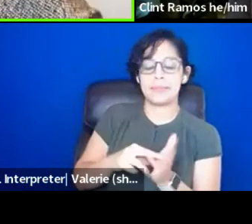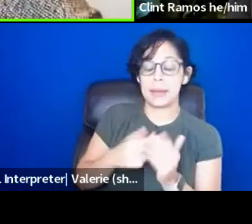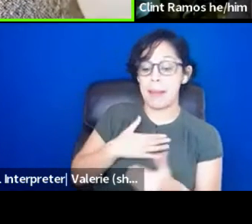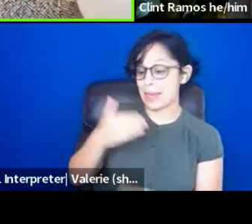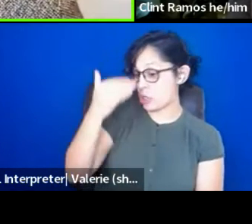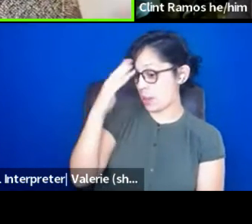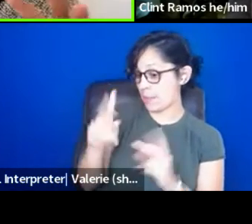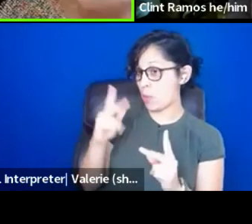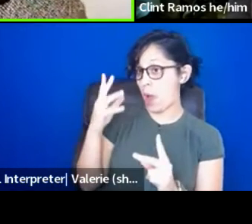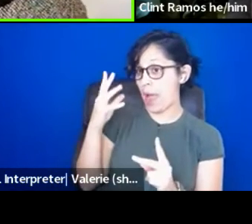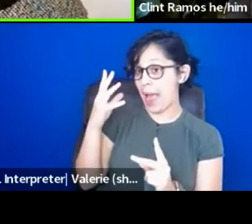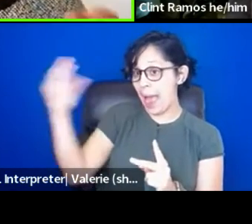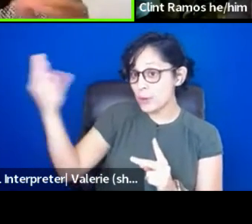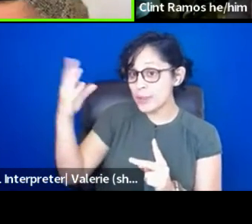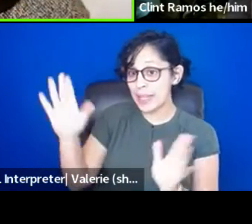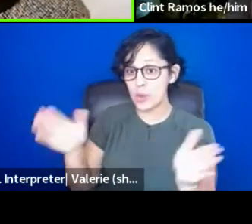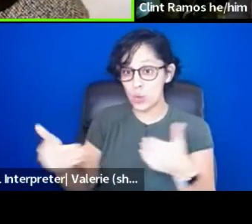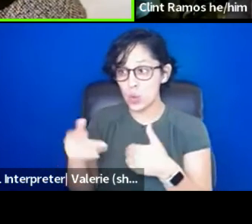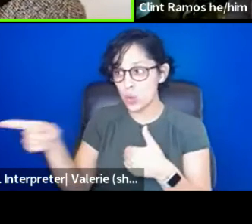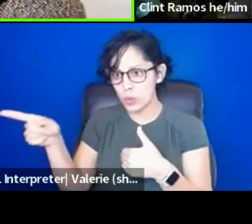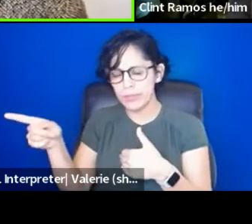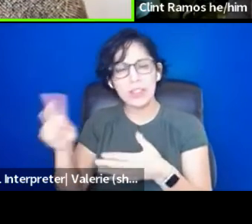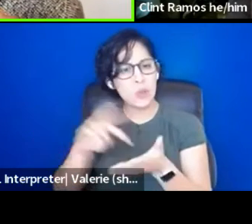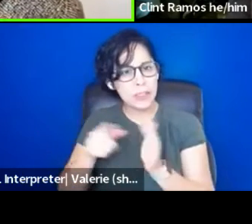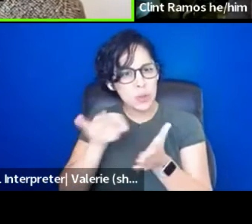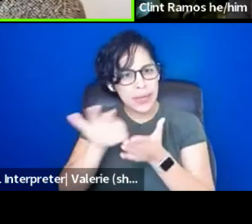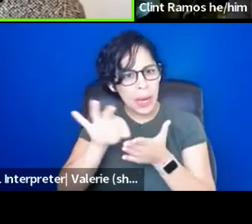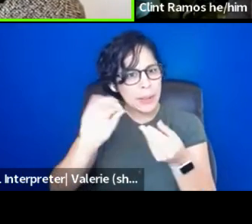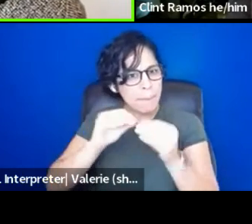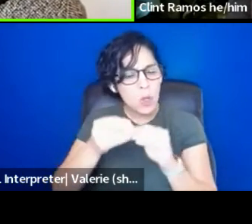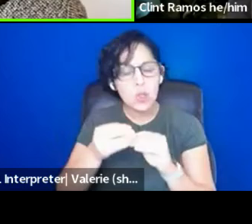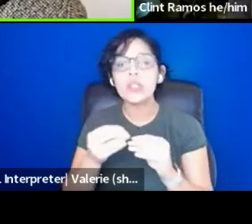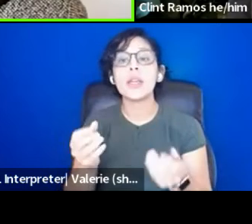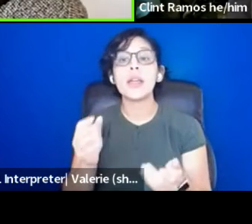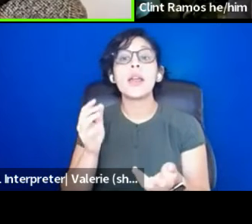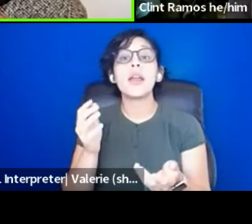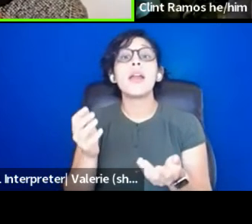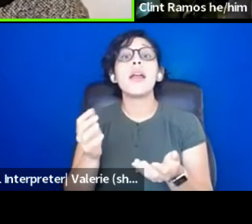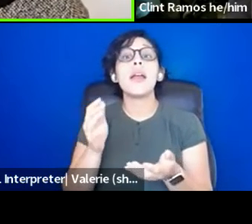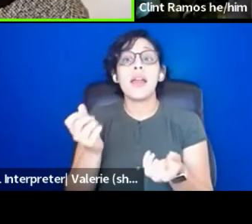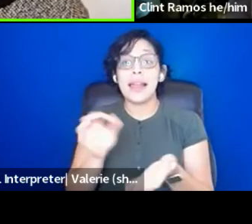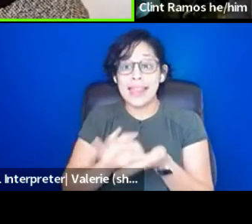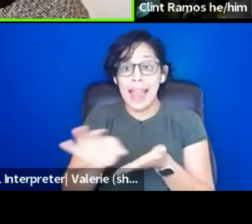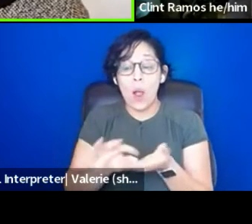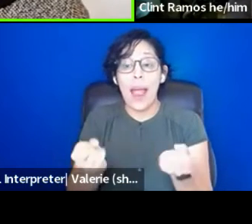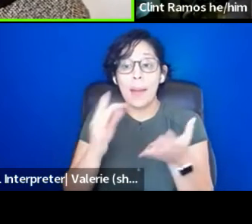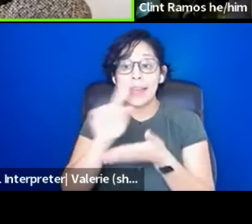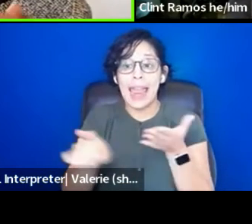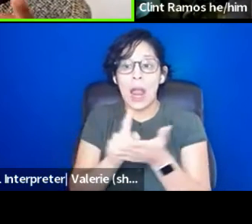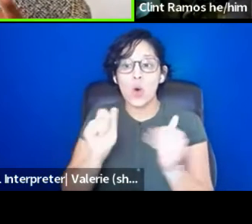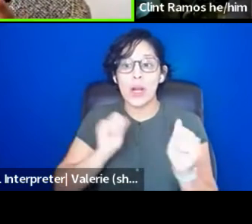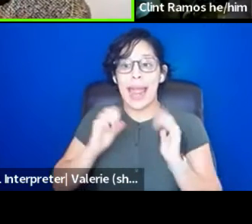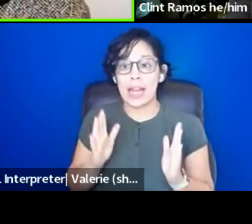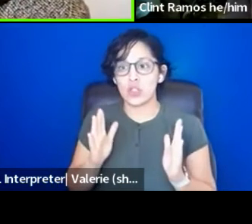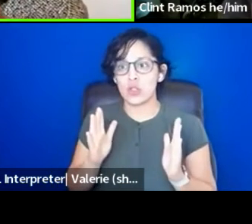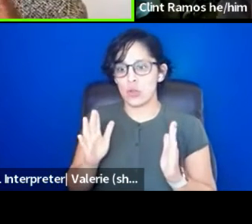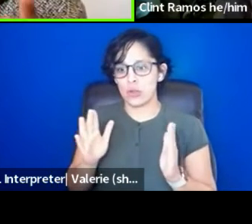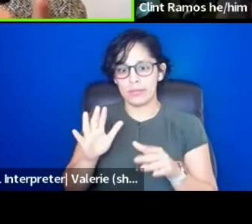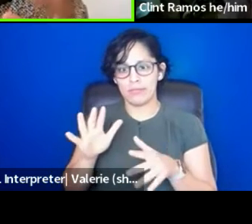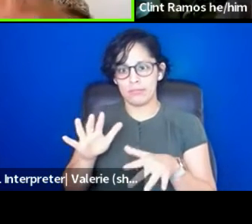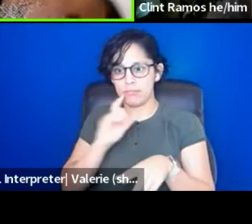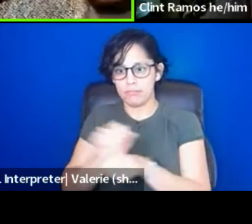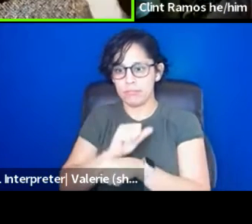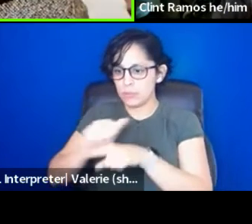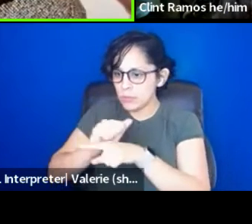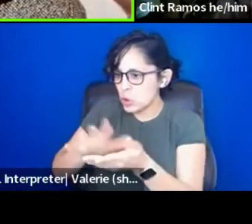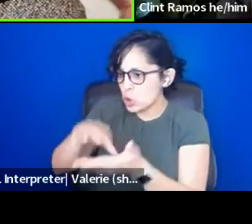outside the room. So, if you want to just count numbers, count the amount of hours it takes for an actor to learn their lines. Count the amount of time it